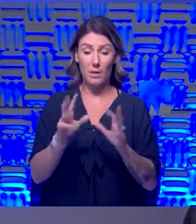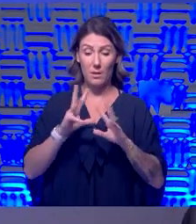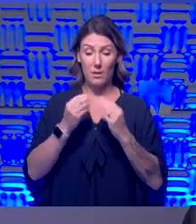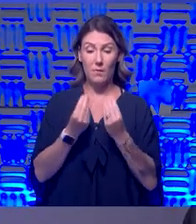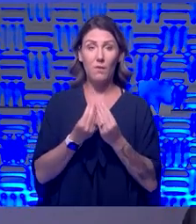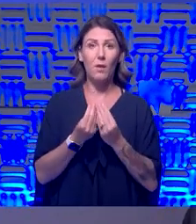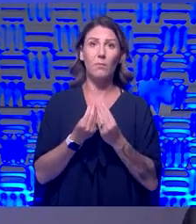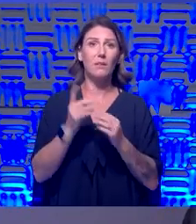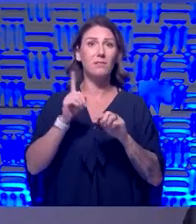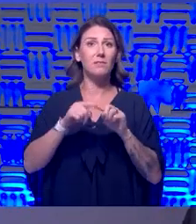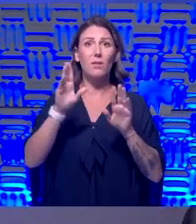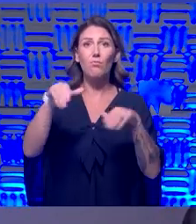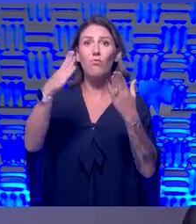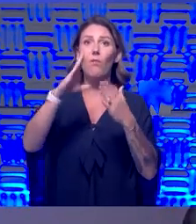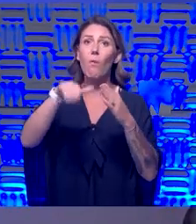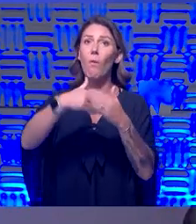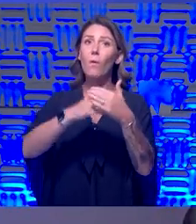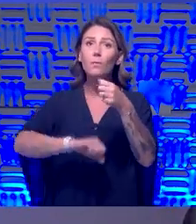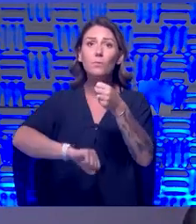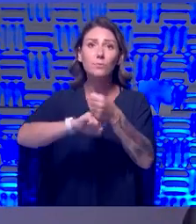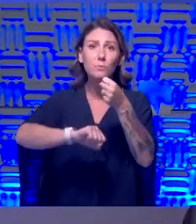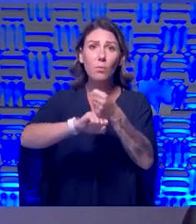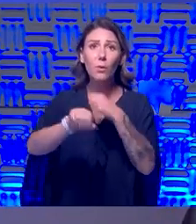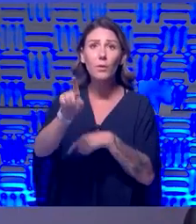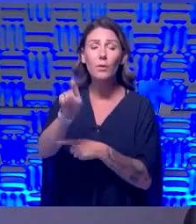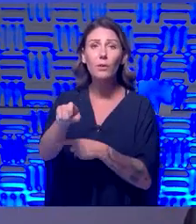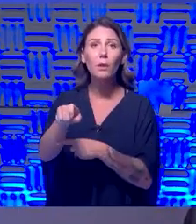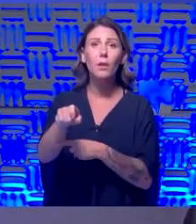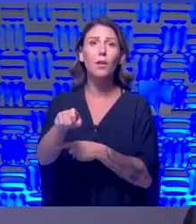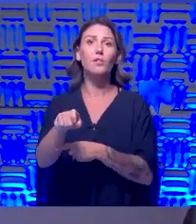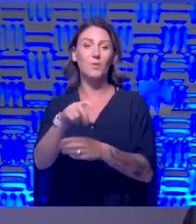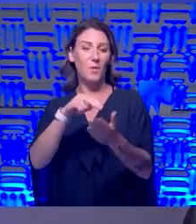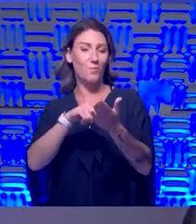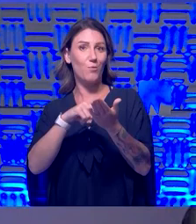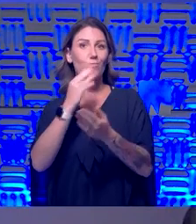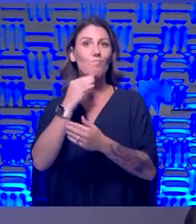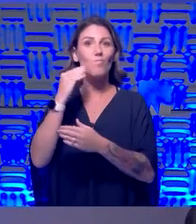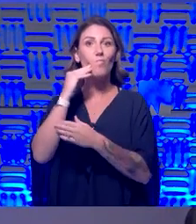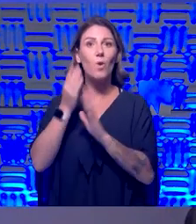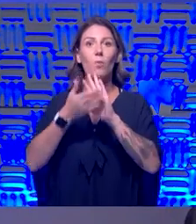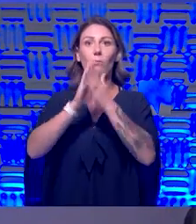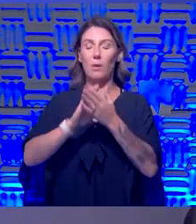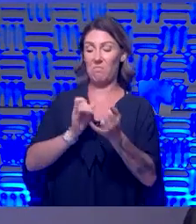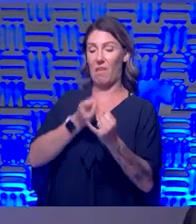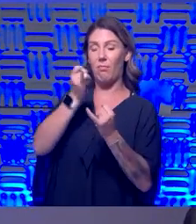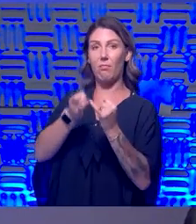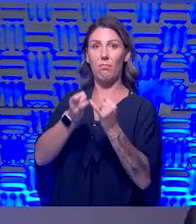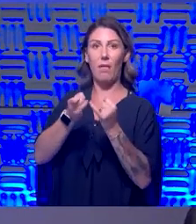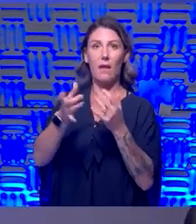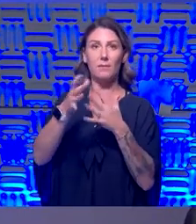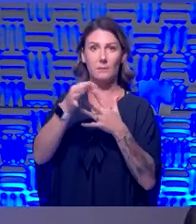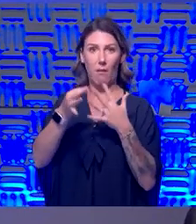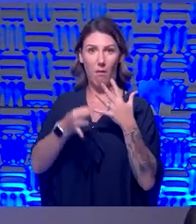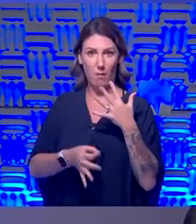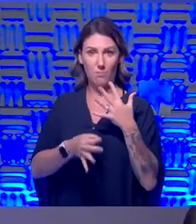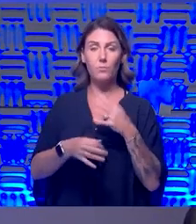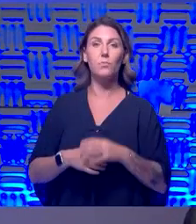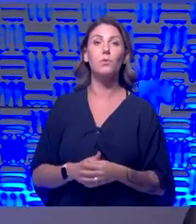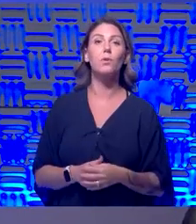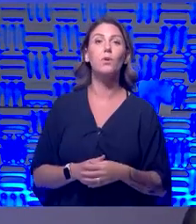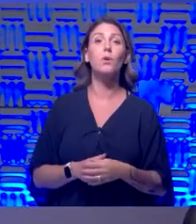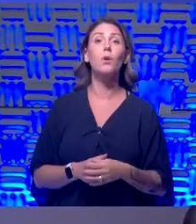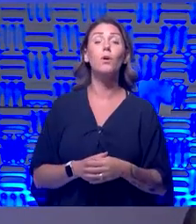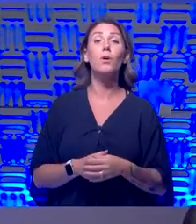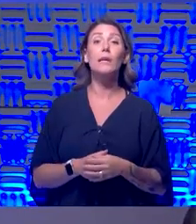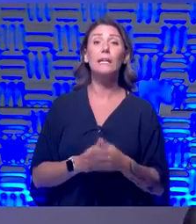to really provide all the support that they need. And so nursing homes become kind of the, the last option. And I think